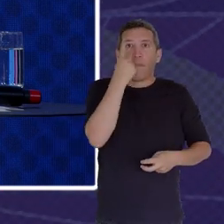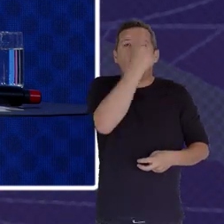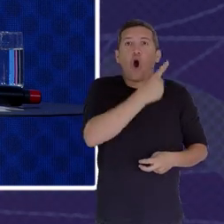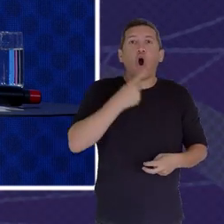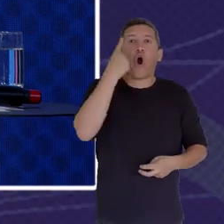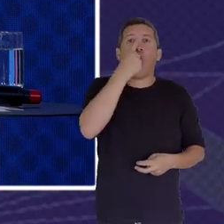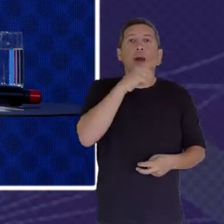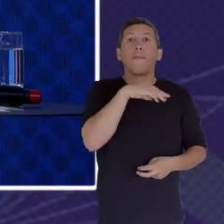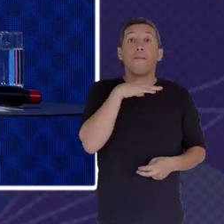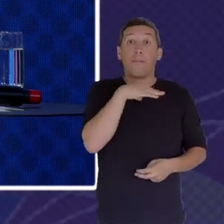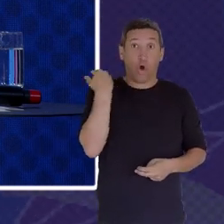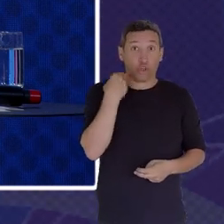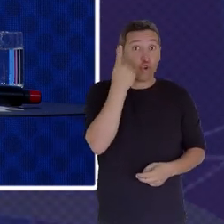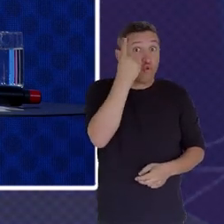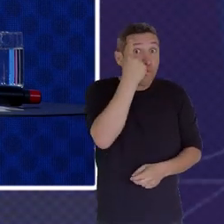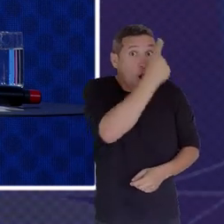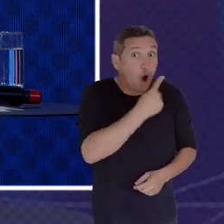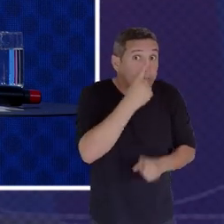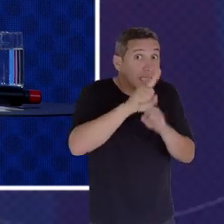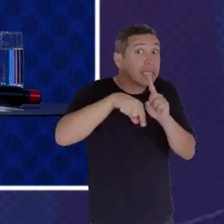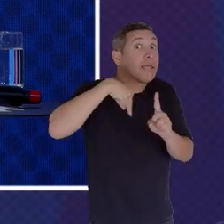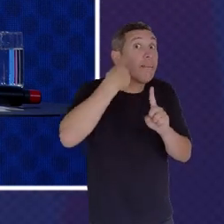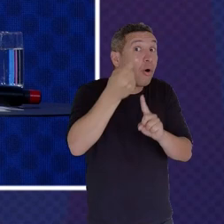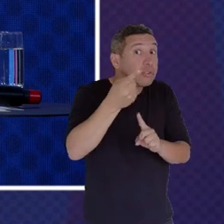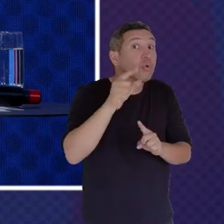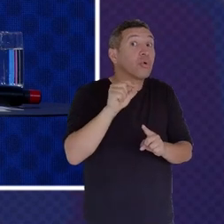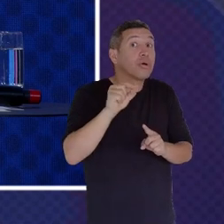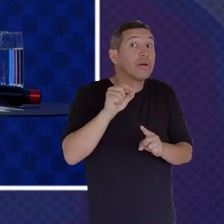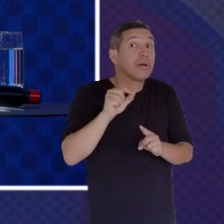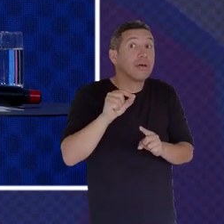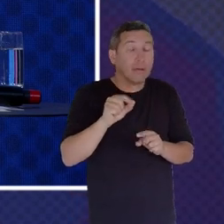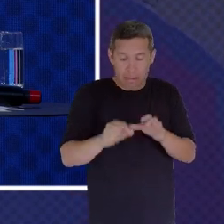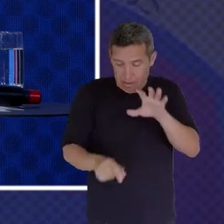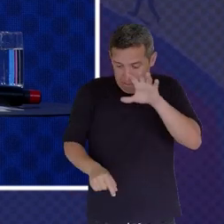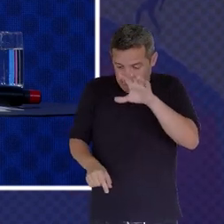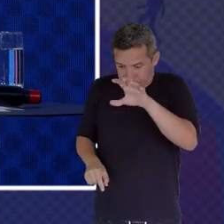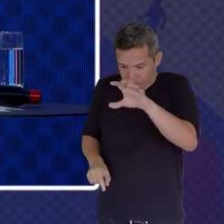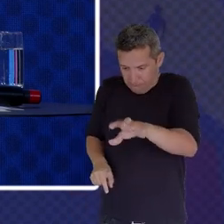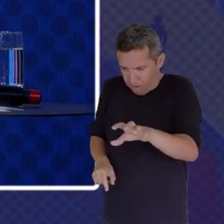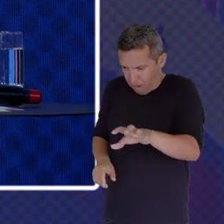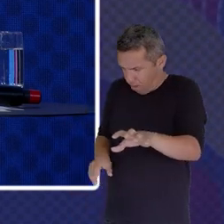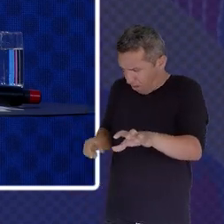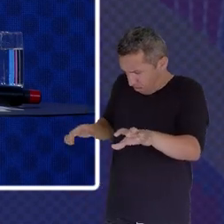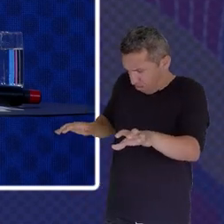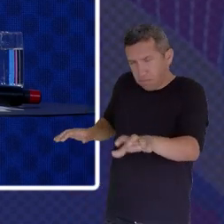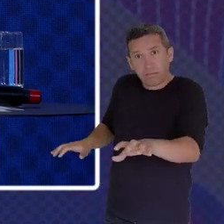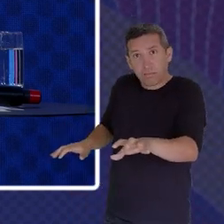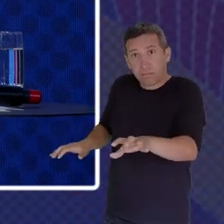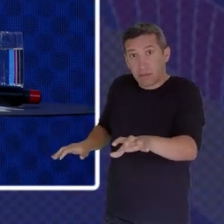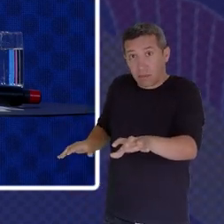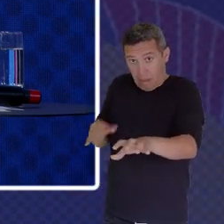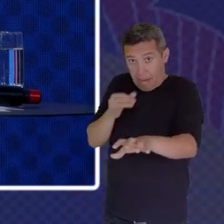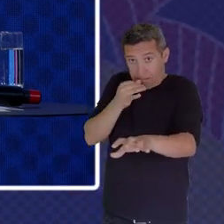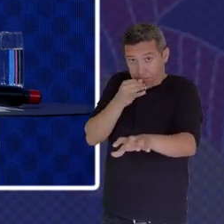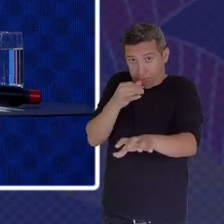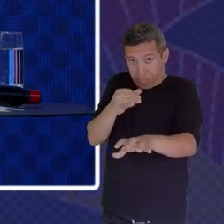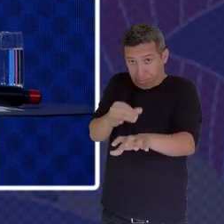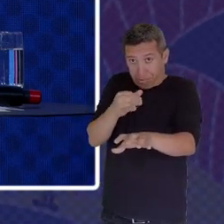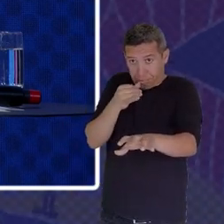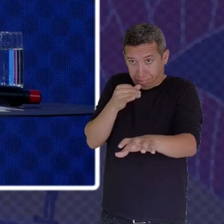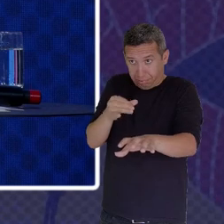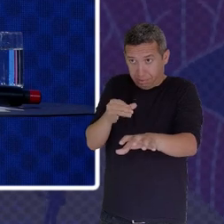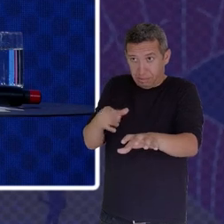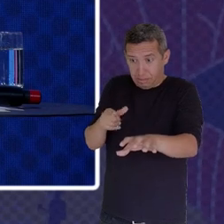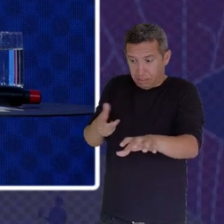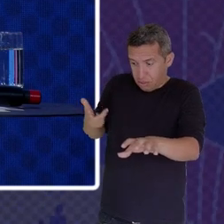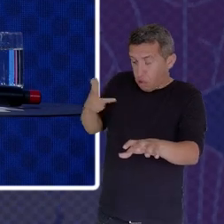After An Hour They Connected The Pigs To A Machine And They Started Circulating An Infusion A Drug Cocktail A